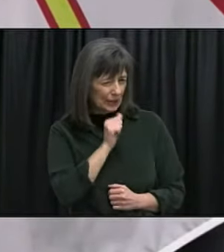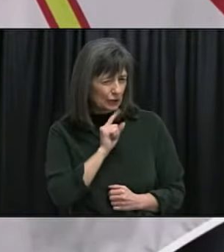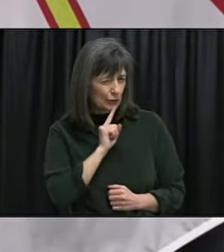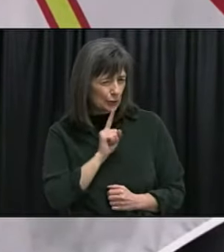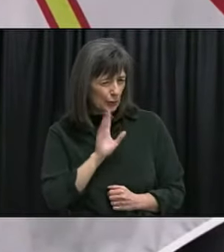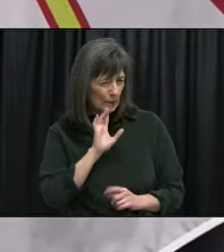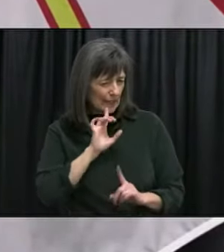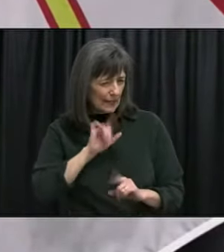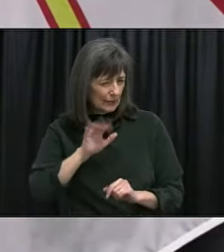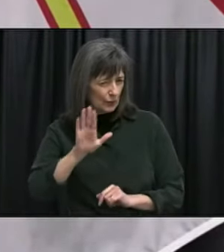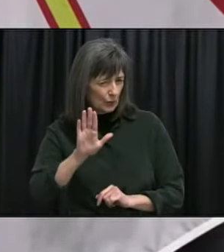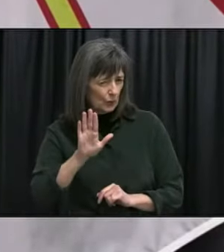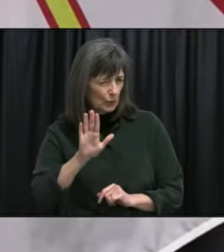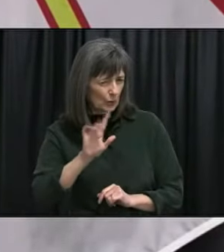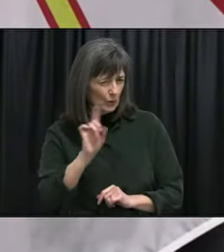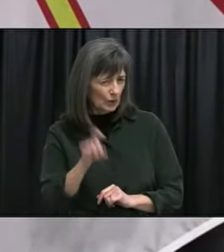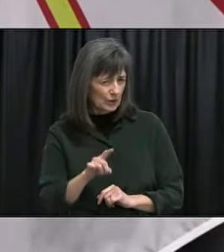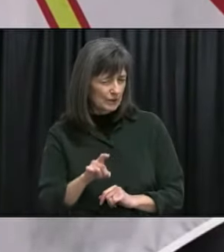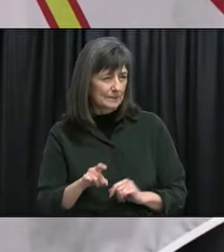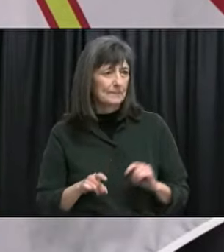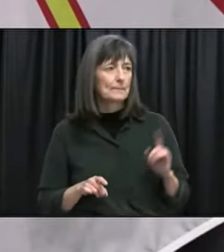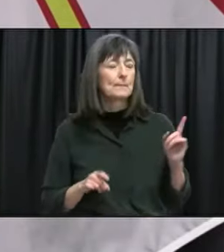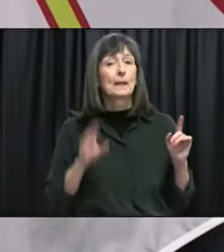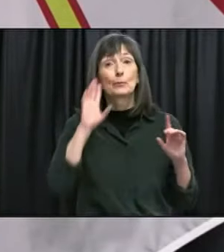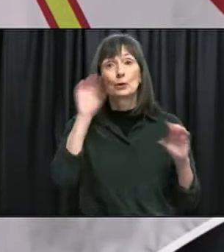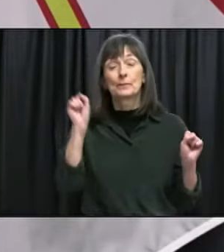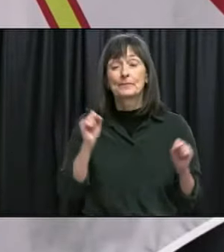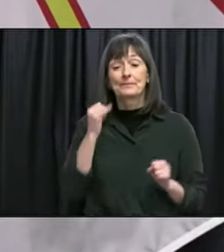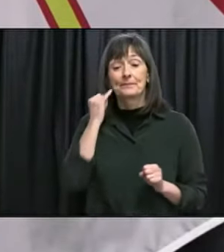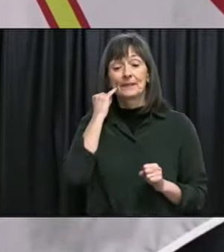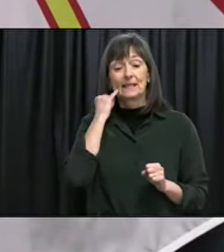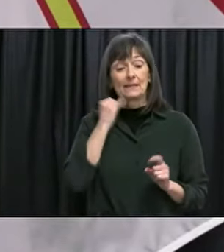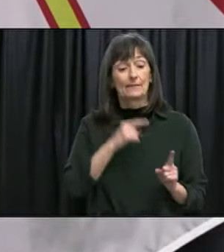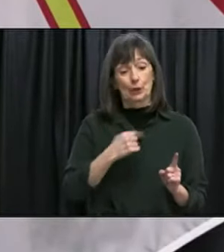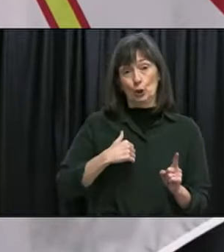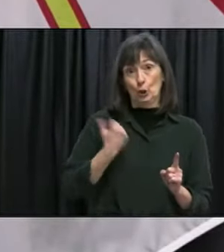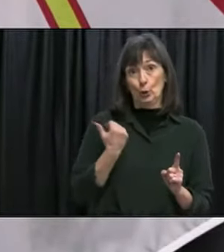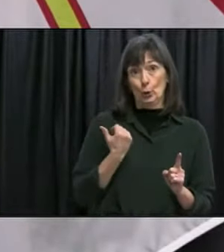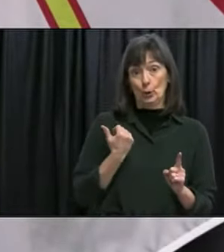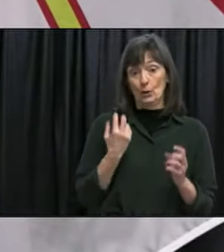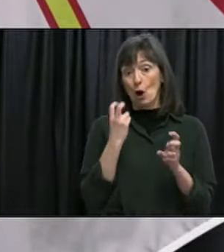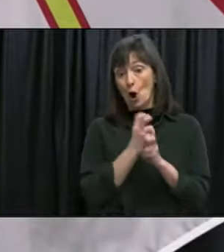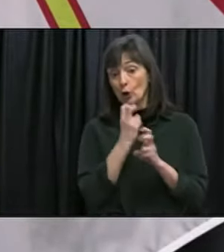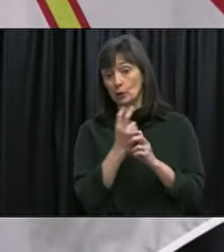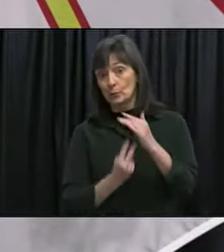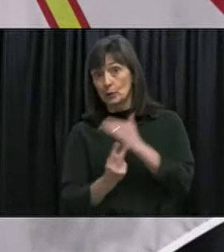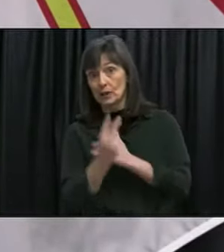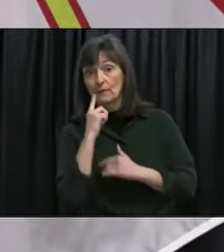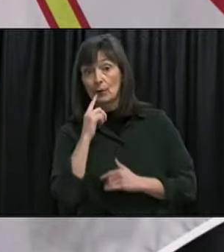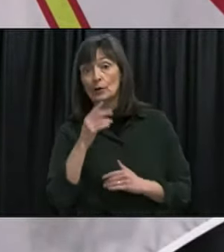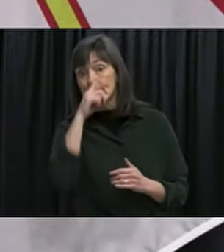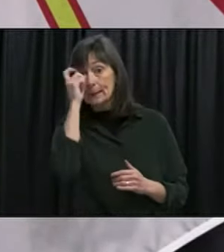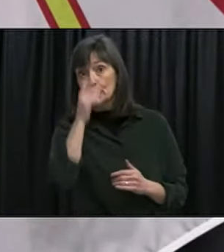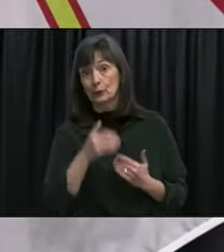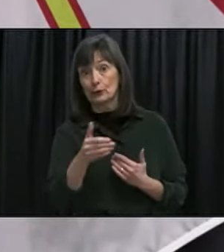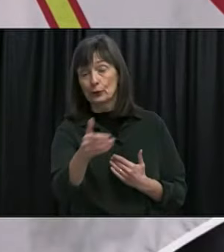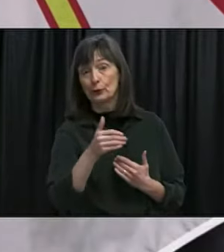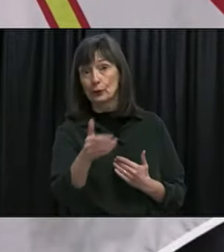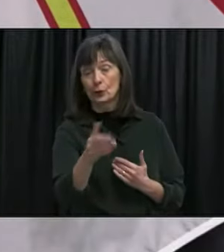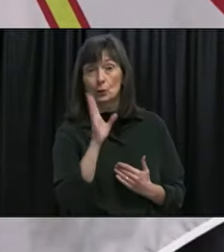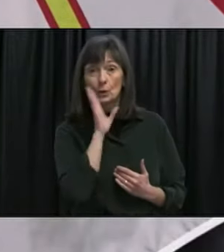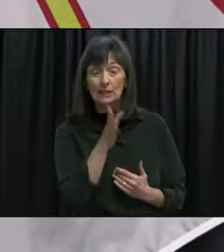to answer it appropriately given that fact that it's been linked to youth does it make it more difficult to predict for the entire province